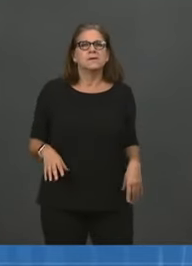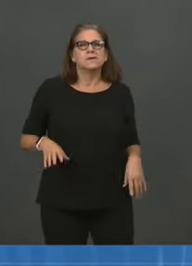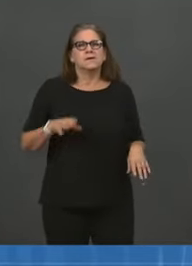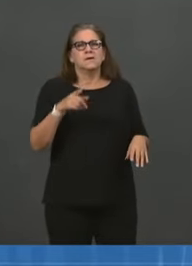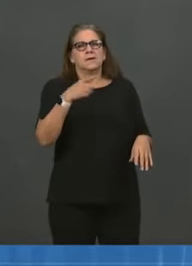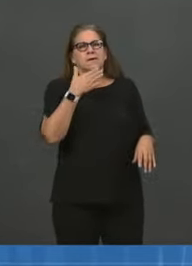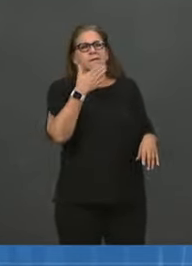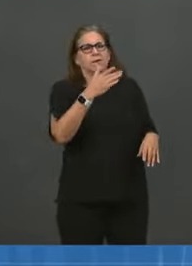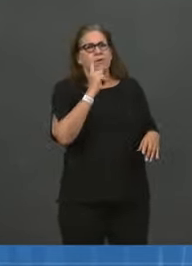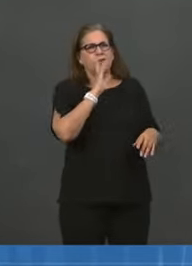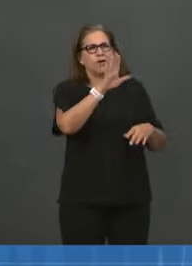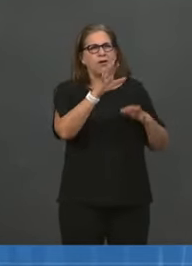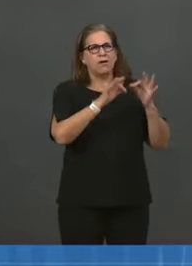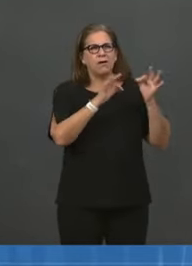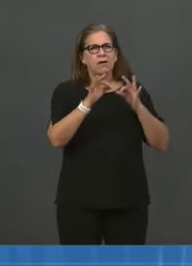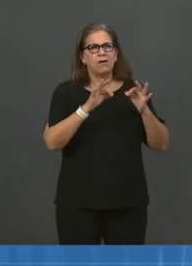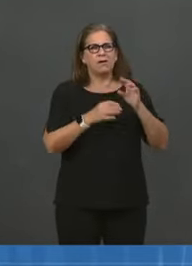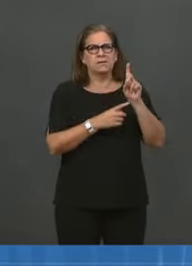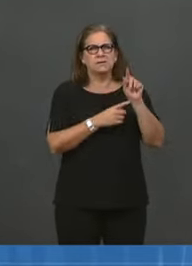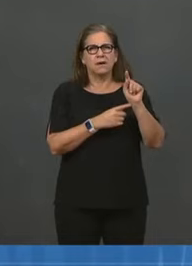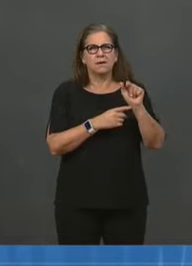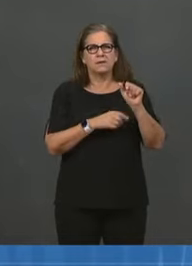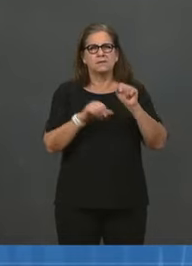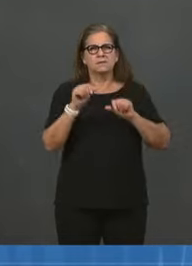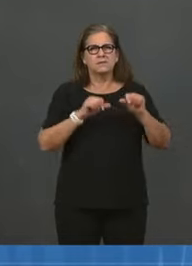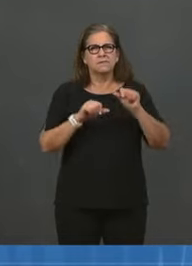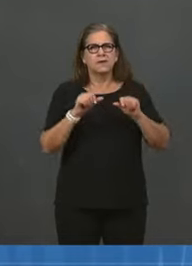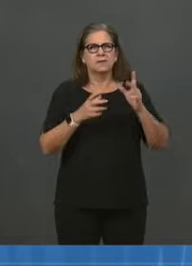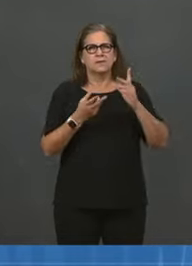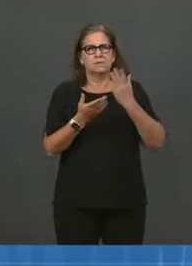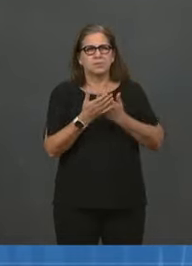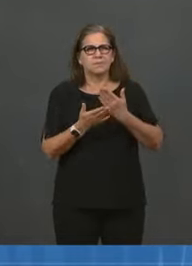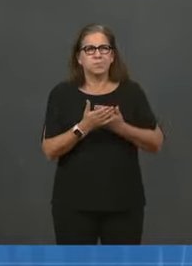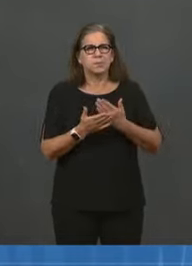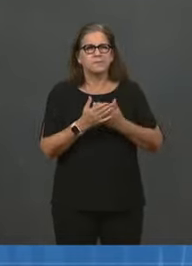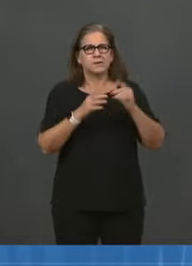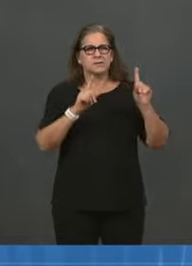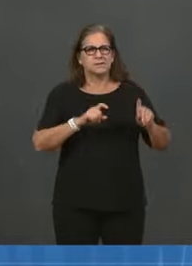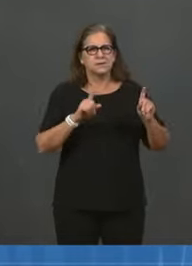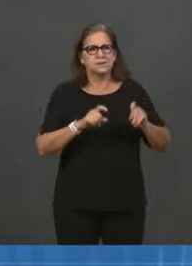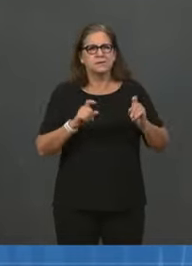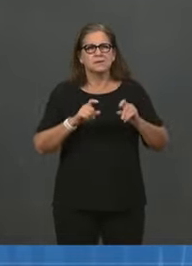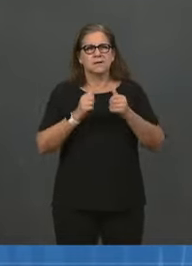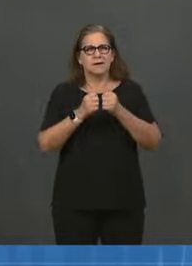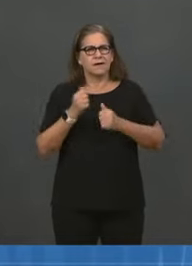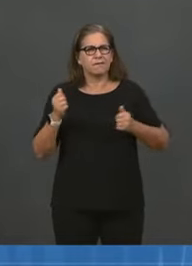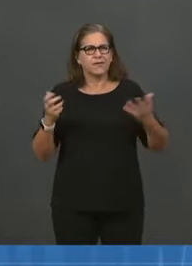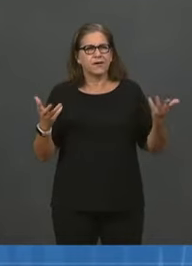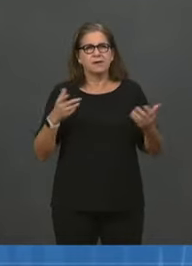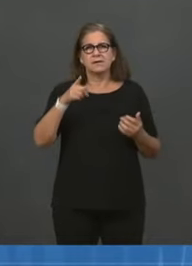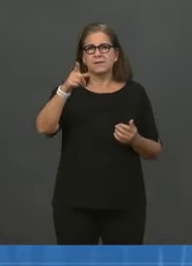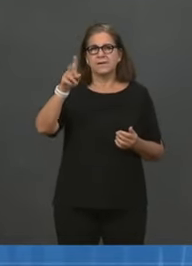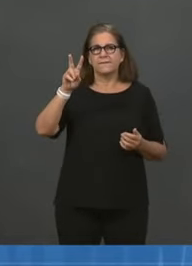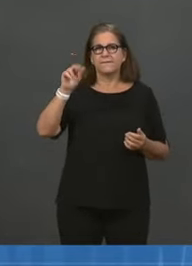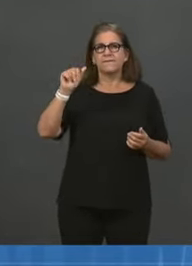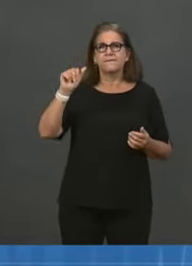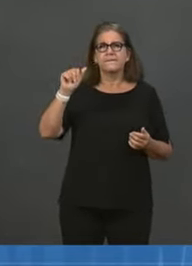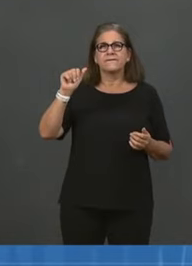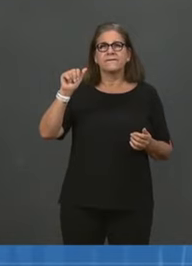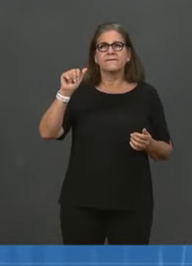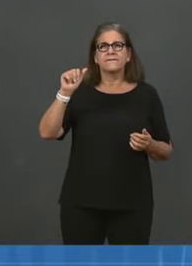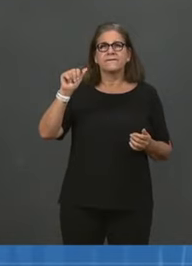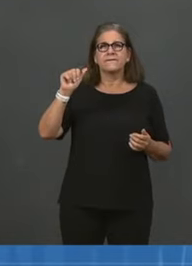Based on the criteria Dr. Walensky just laid out, more than 120 million Americans will become eligible